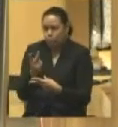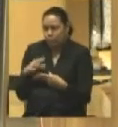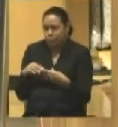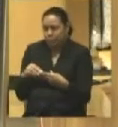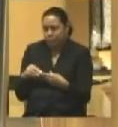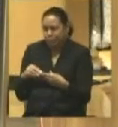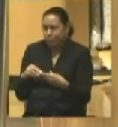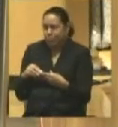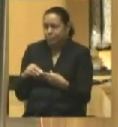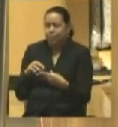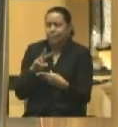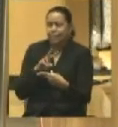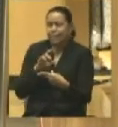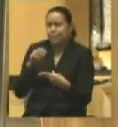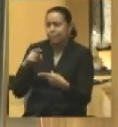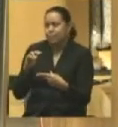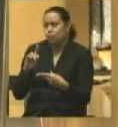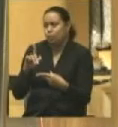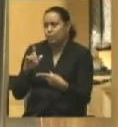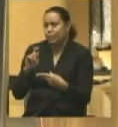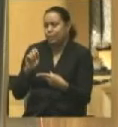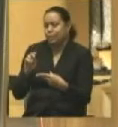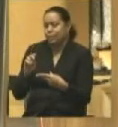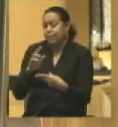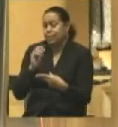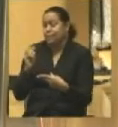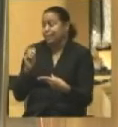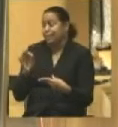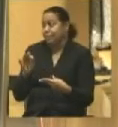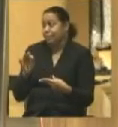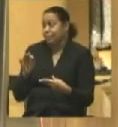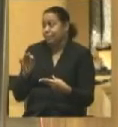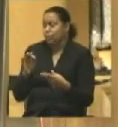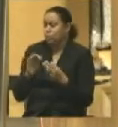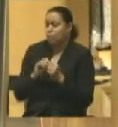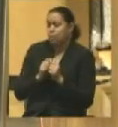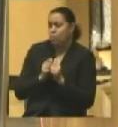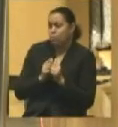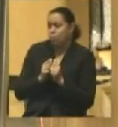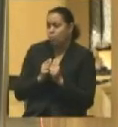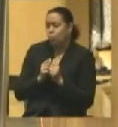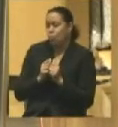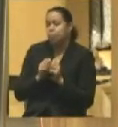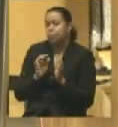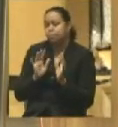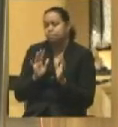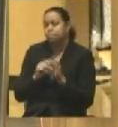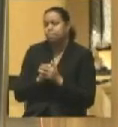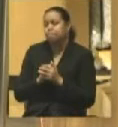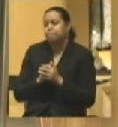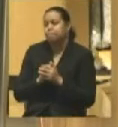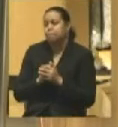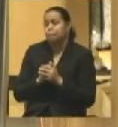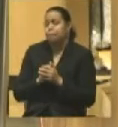Landingham and Pendleton and whether, or how, is it the